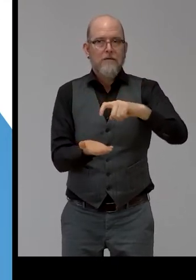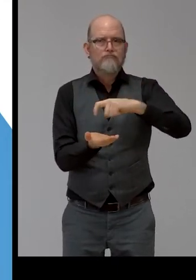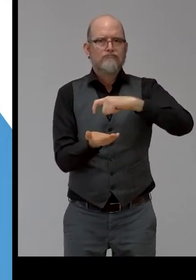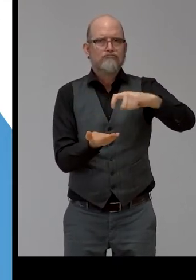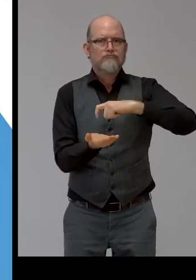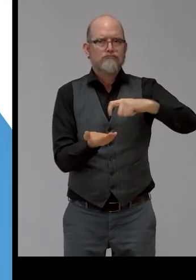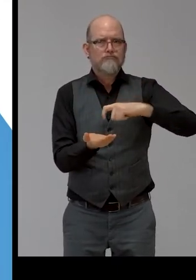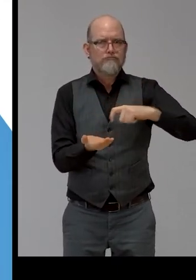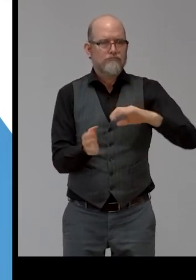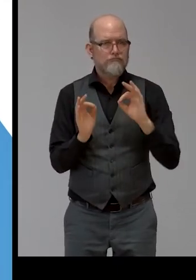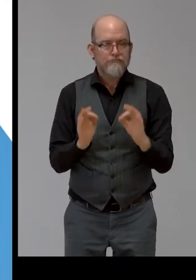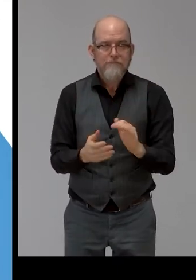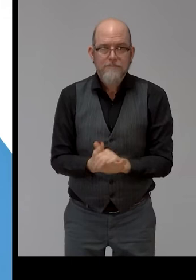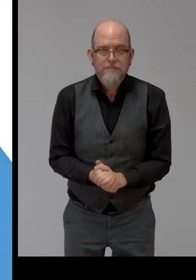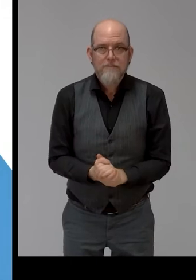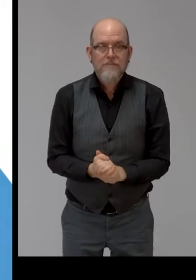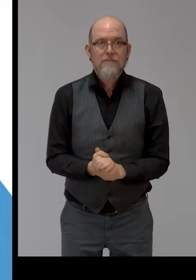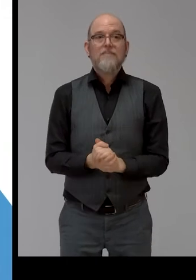and our model is complete.